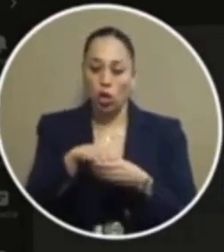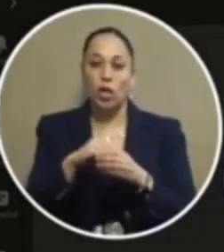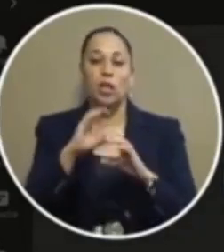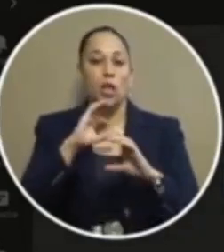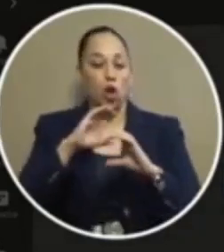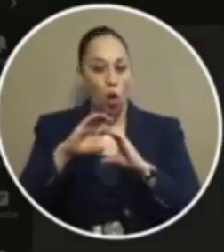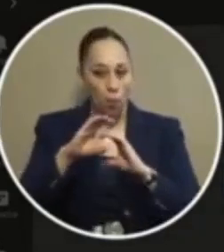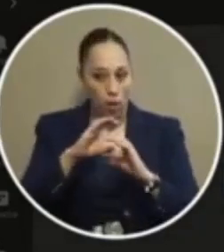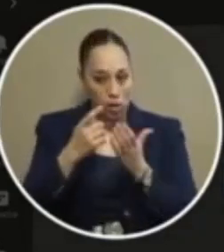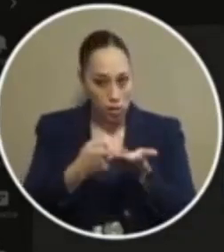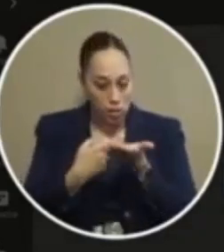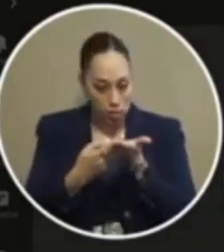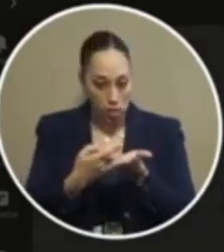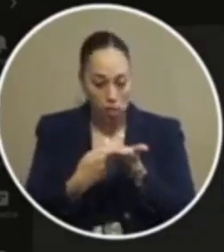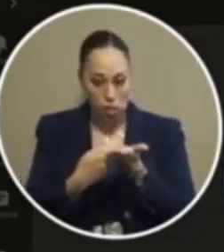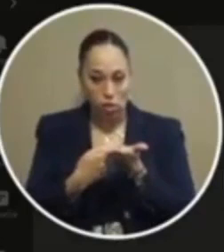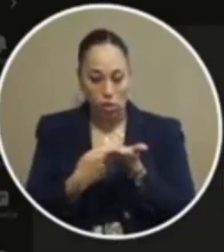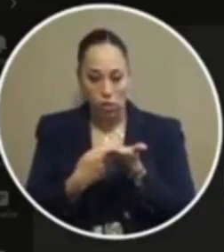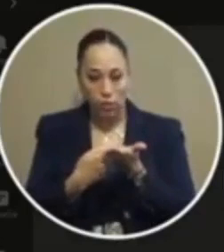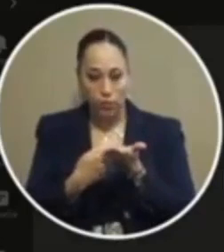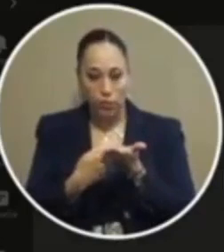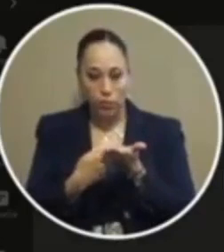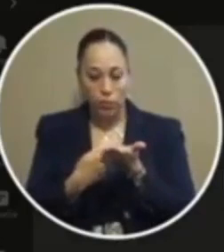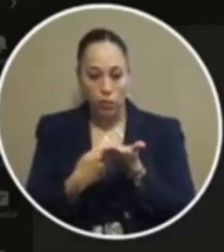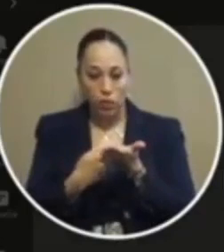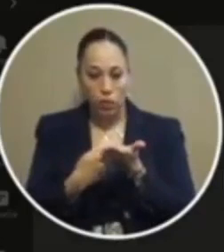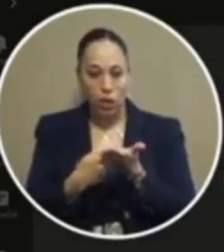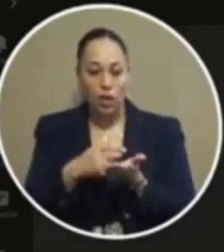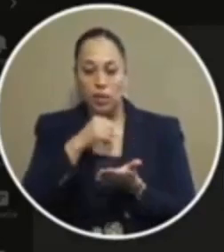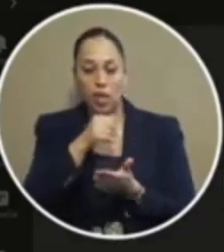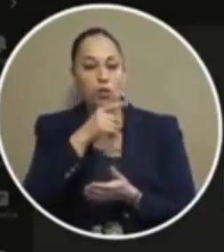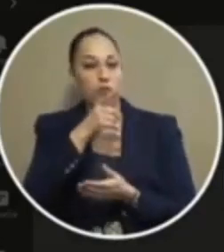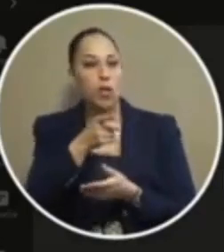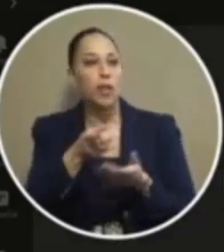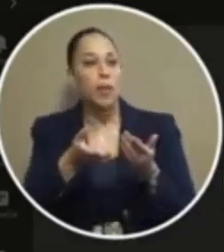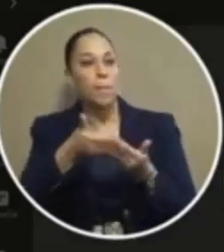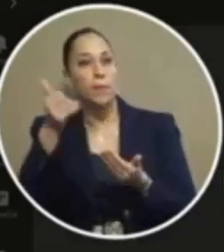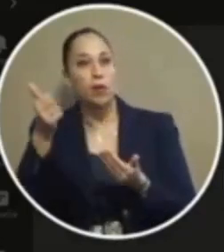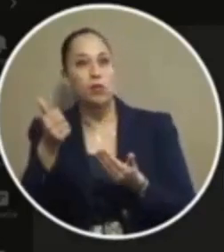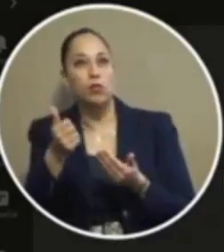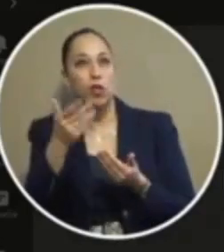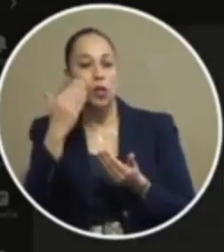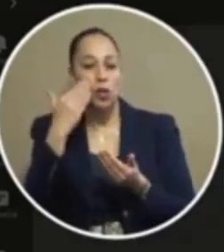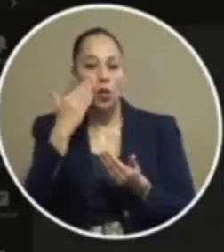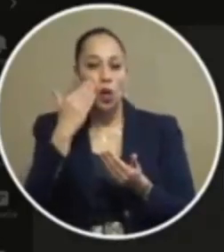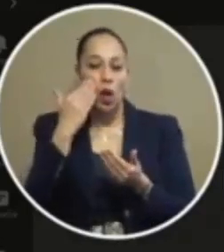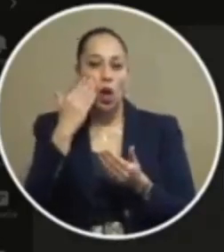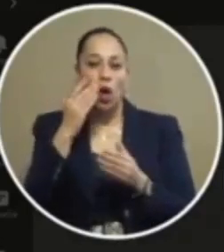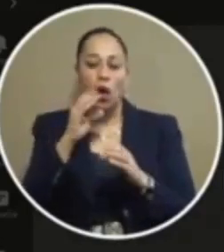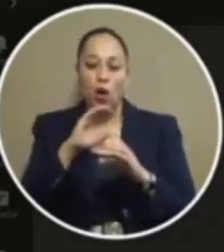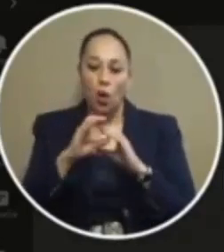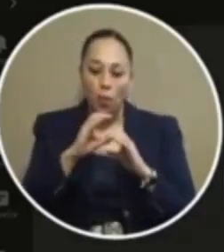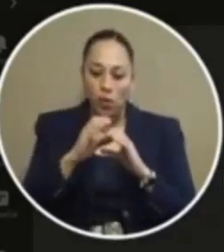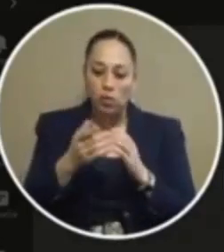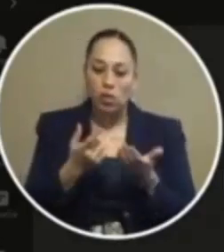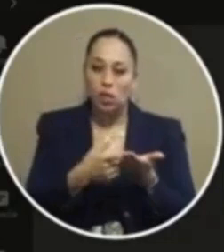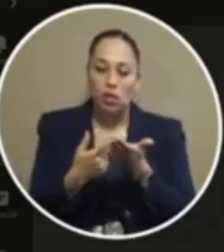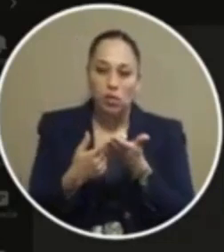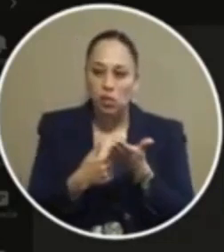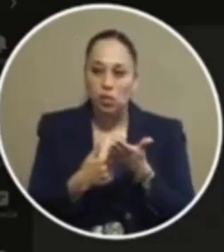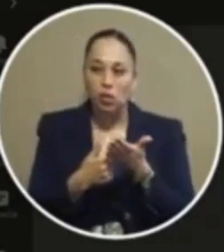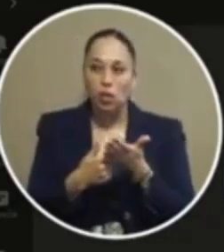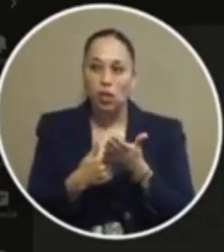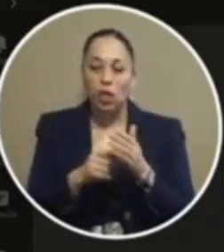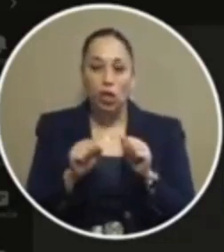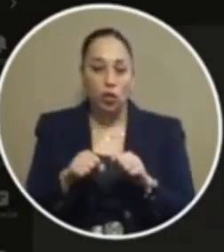and it's if there is no further to discuss it it's not really the most you know it's not a meaningful conversation it's not a productive conversation i